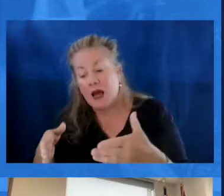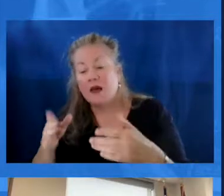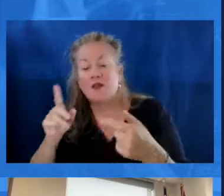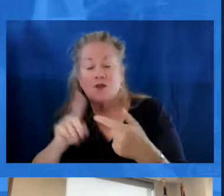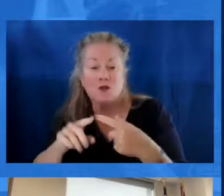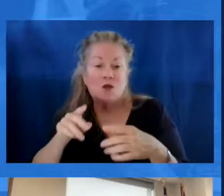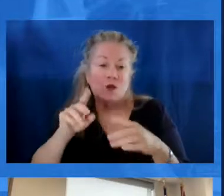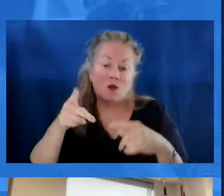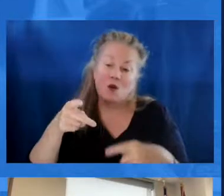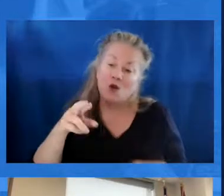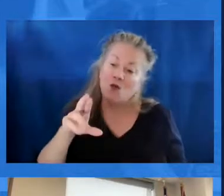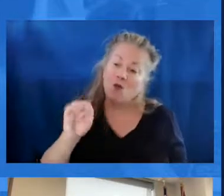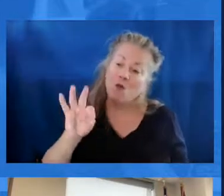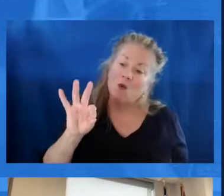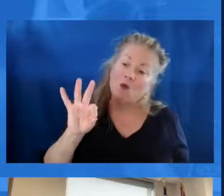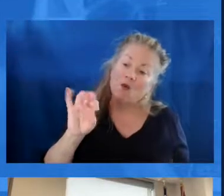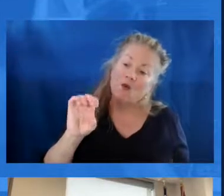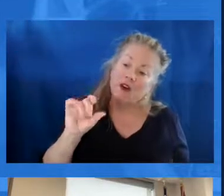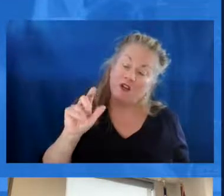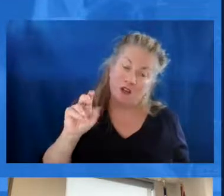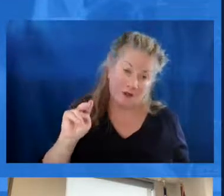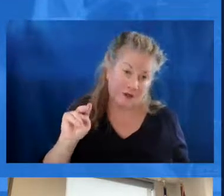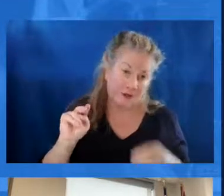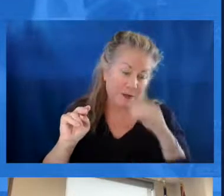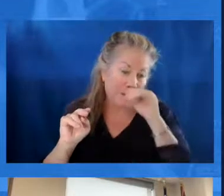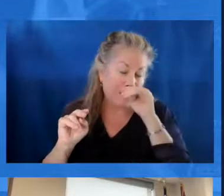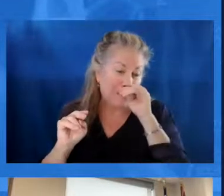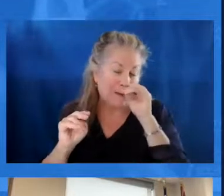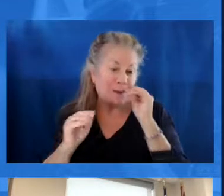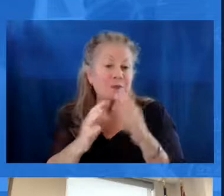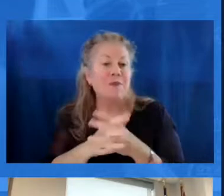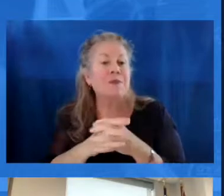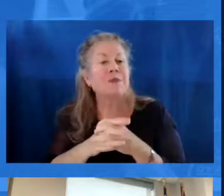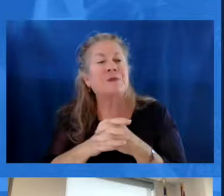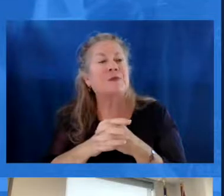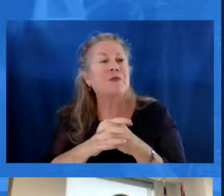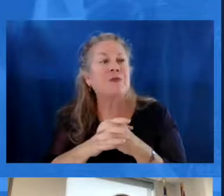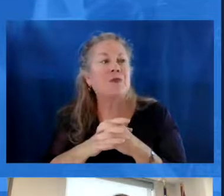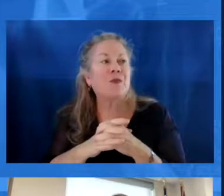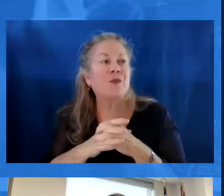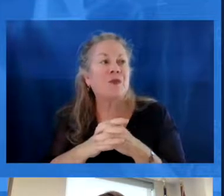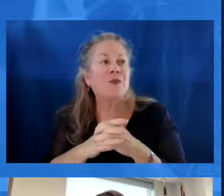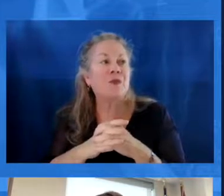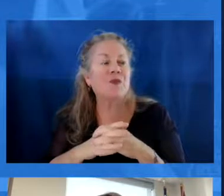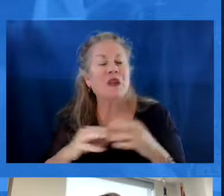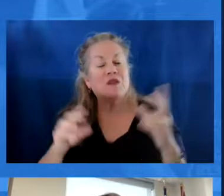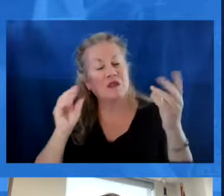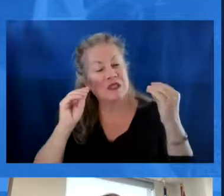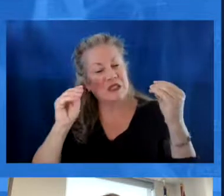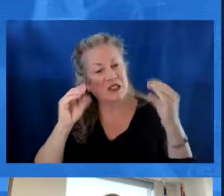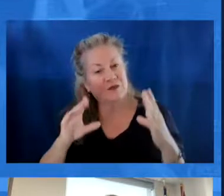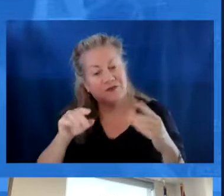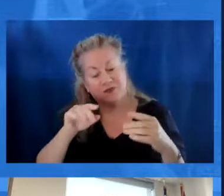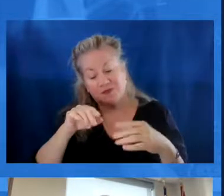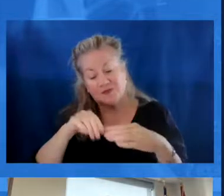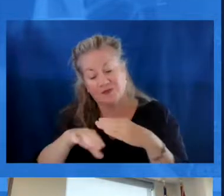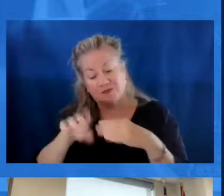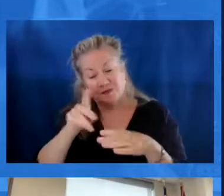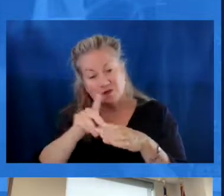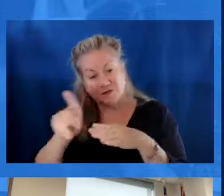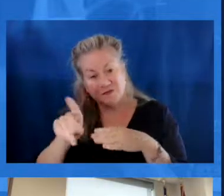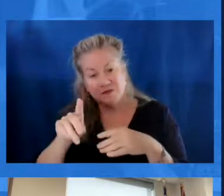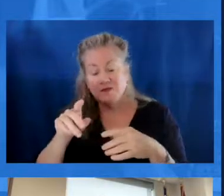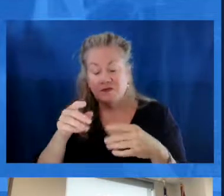have a pathway into the profession. And so this program allows for teaching to become an apprenticeable profession. It